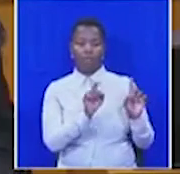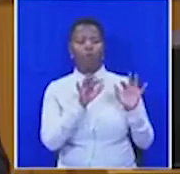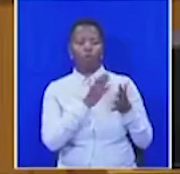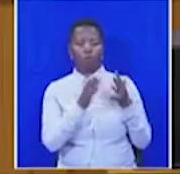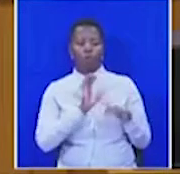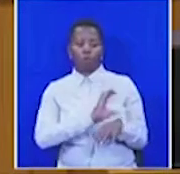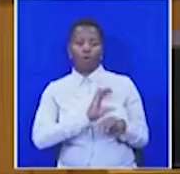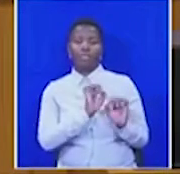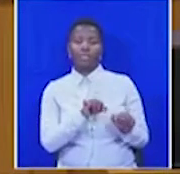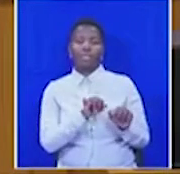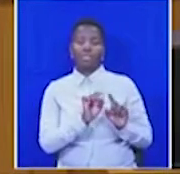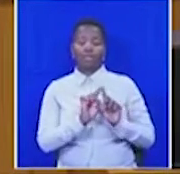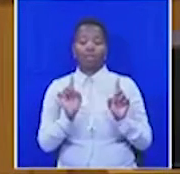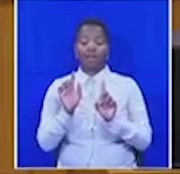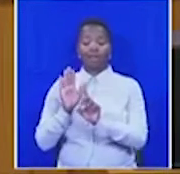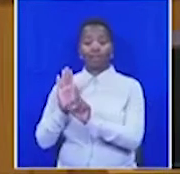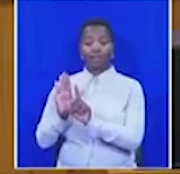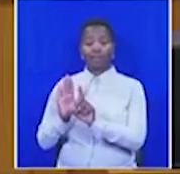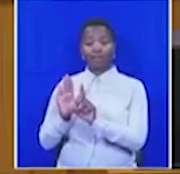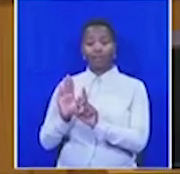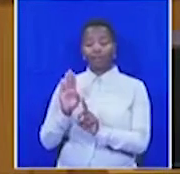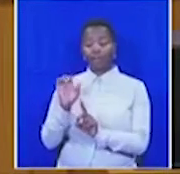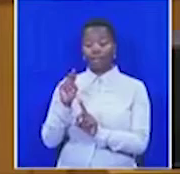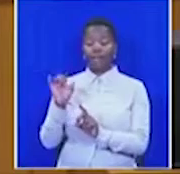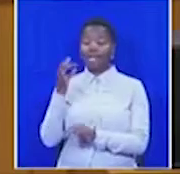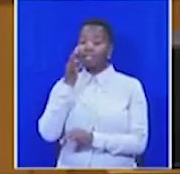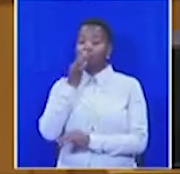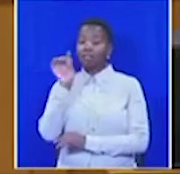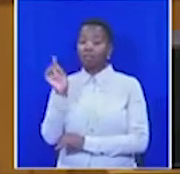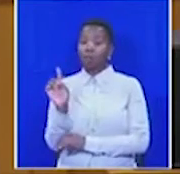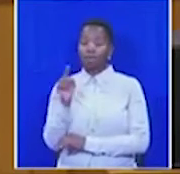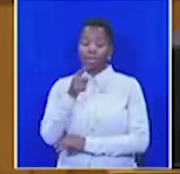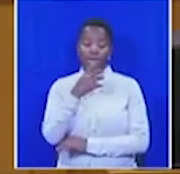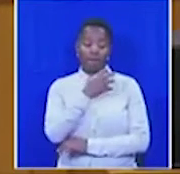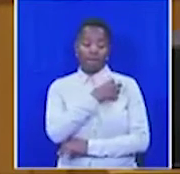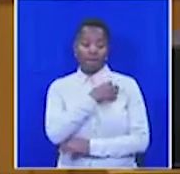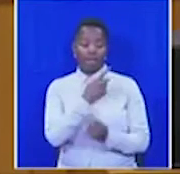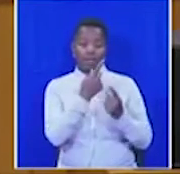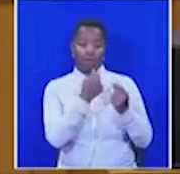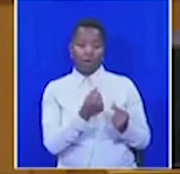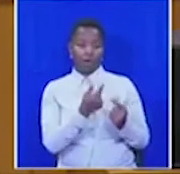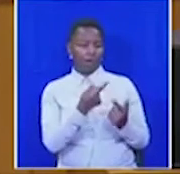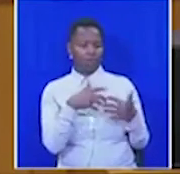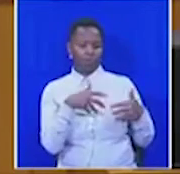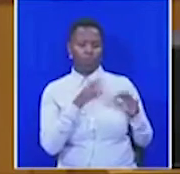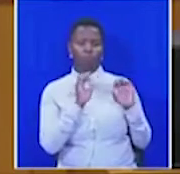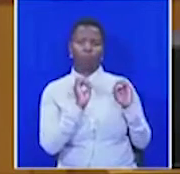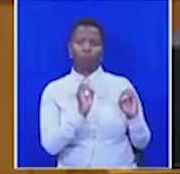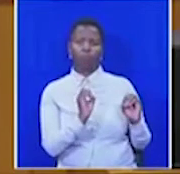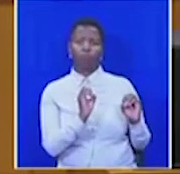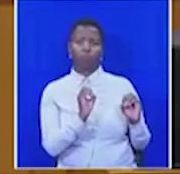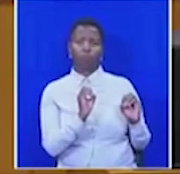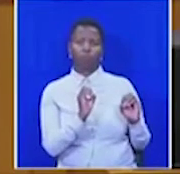Listen carefully. What Bernie Nkmeza actually said was that the Finance Minister had nothing to fear, pause